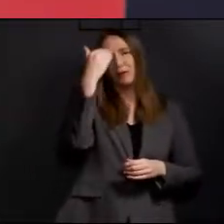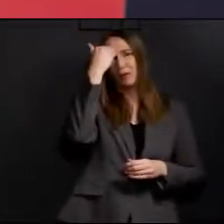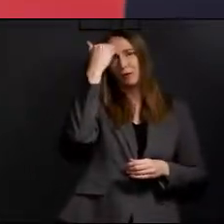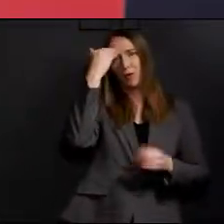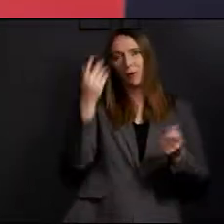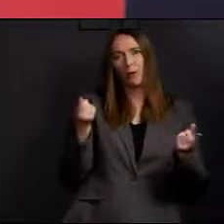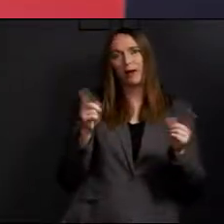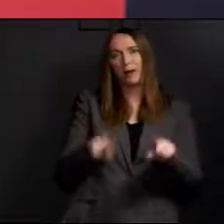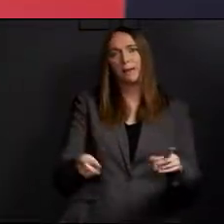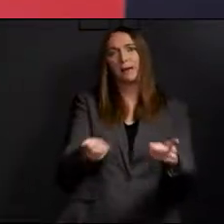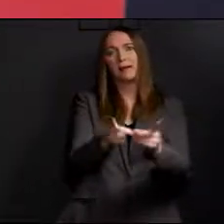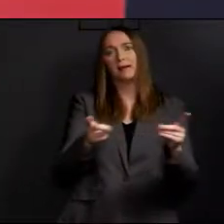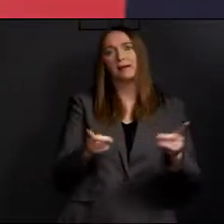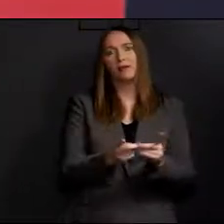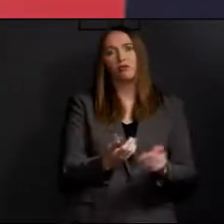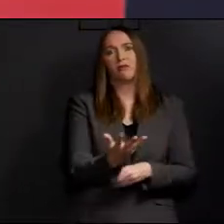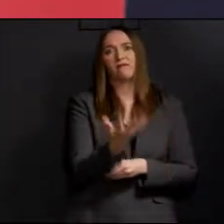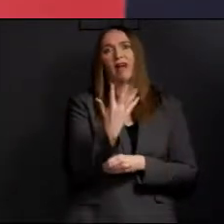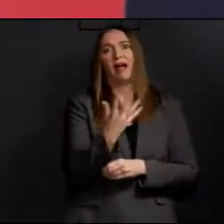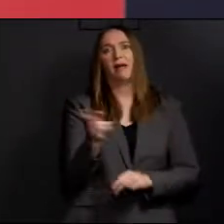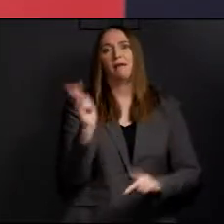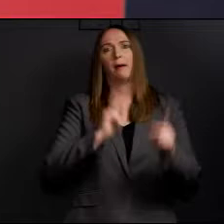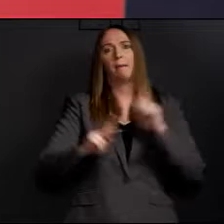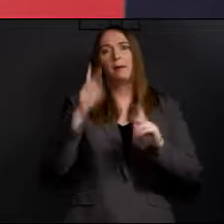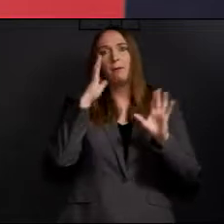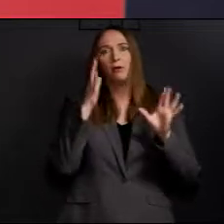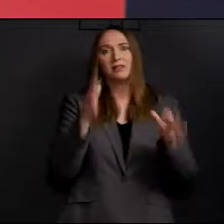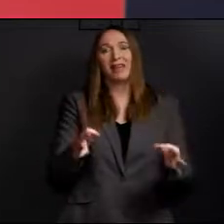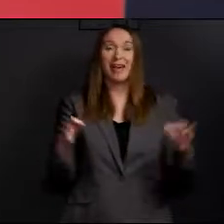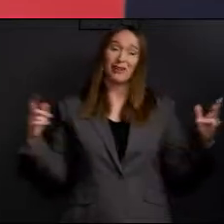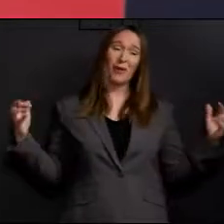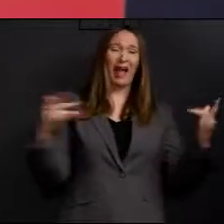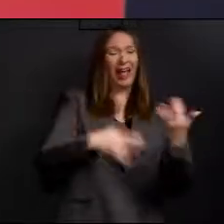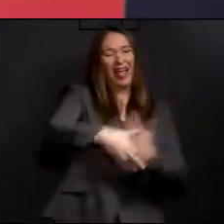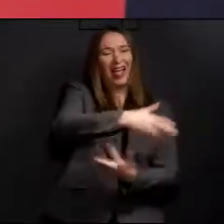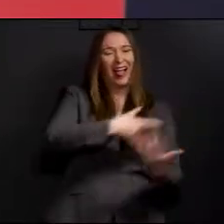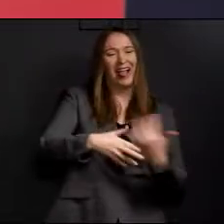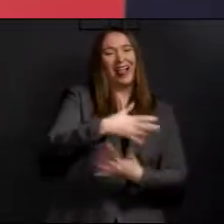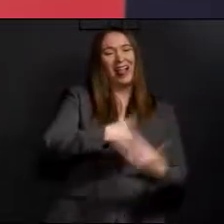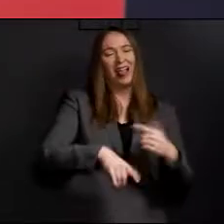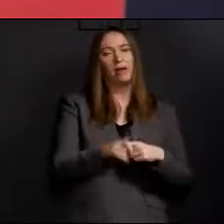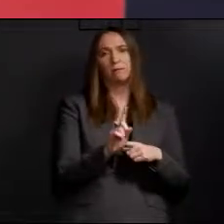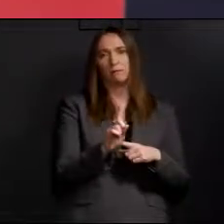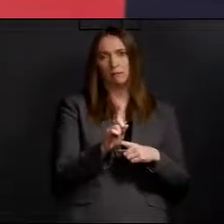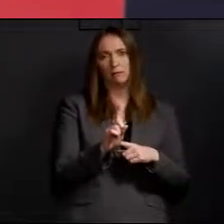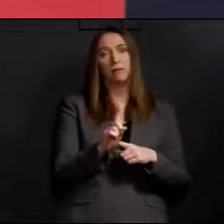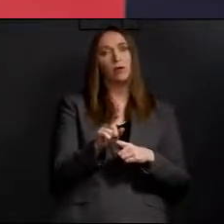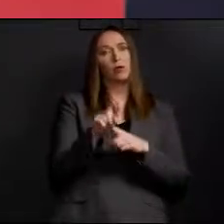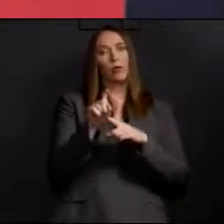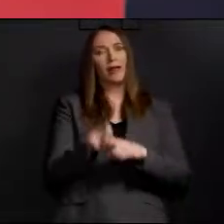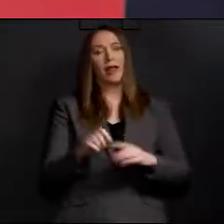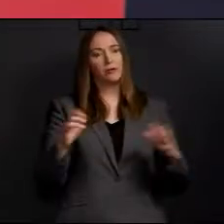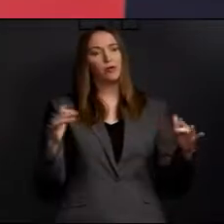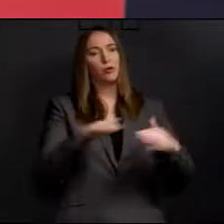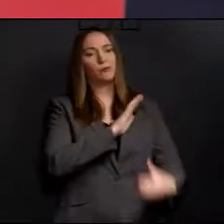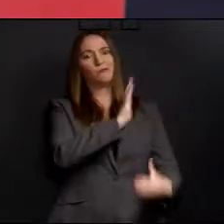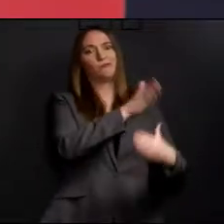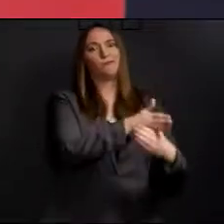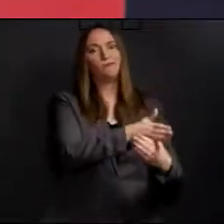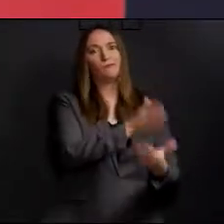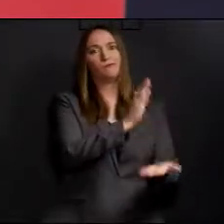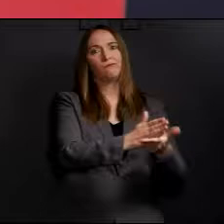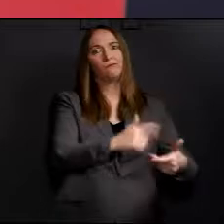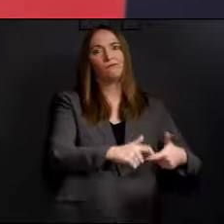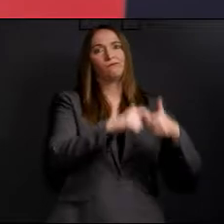Congressman Veazey got involved with that. We don't want to see people gathering, but we don't want to do a whole bunch of mass arrests either. So hopefully